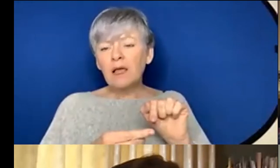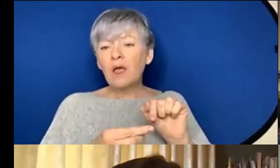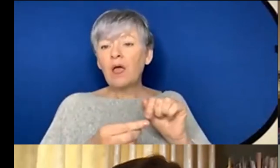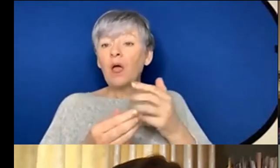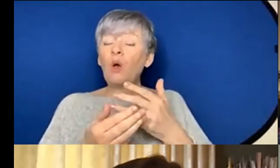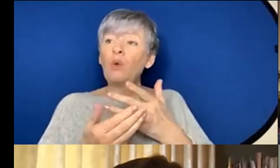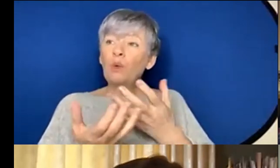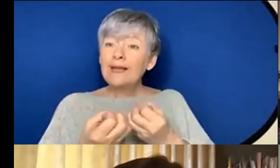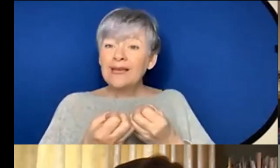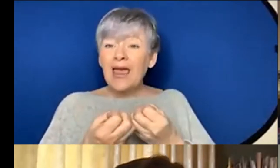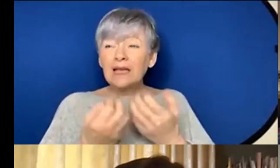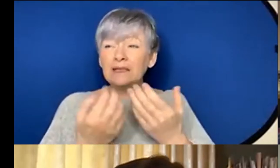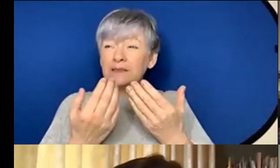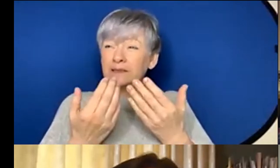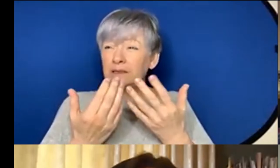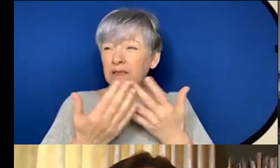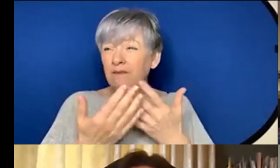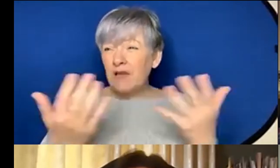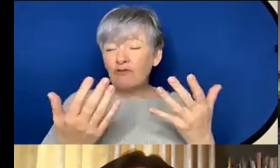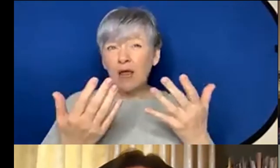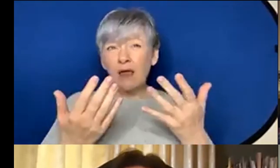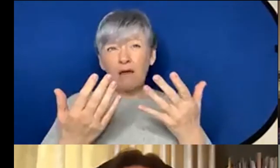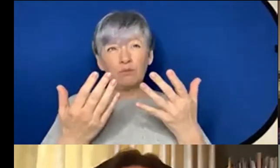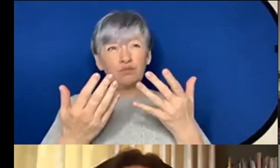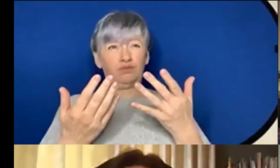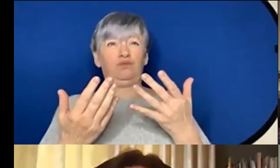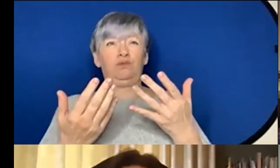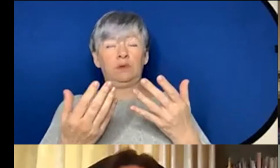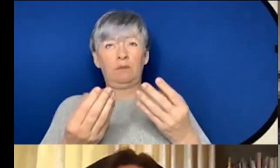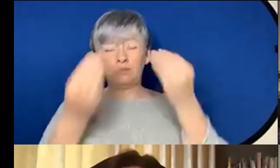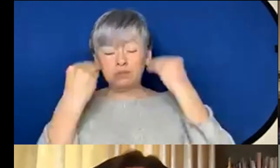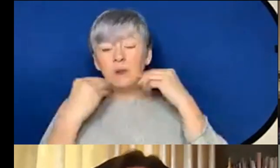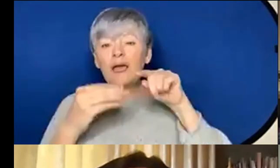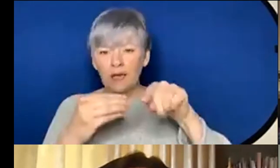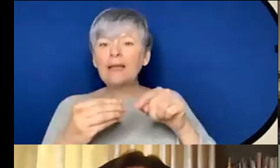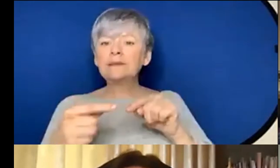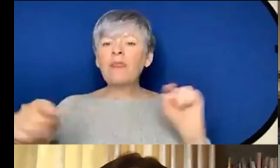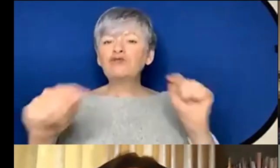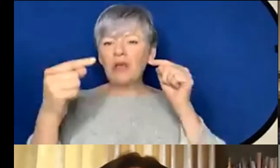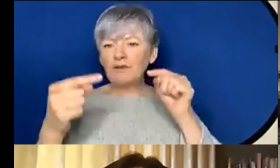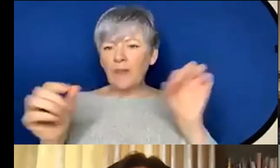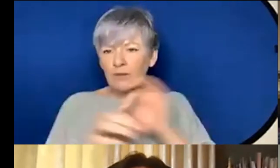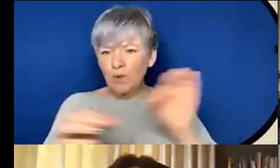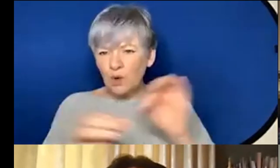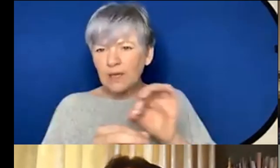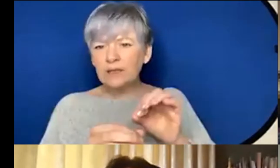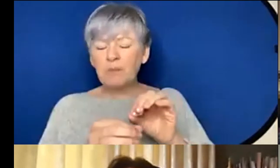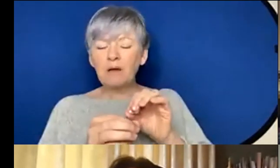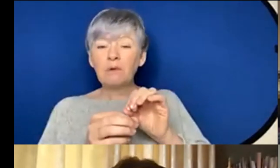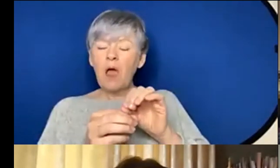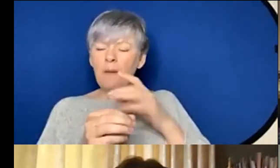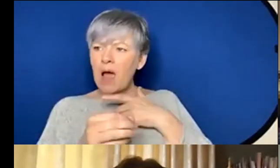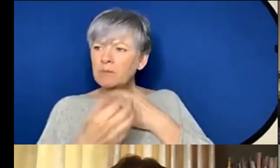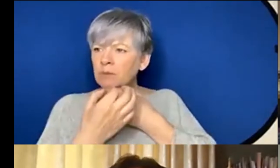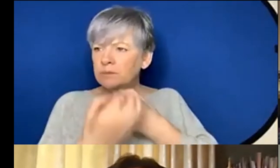um music can be quite challenging to listen to on that kind of thing I mean often I'm often fascinated by the stories behind them and how they